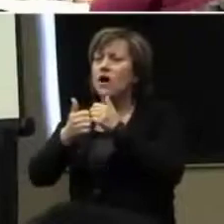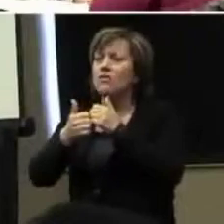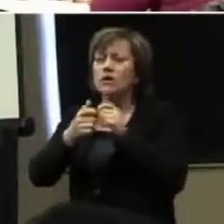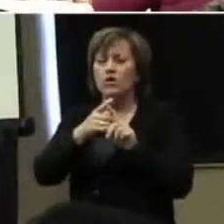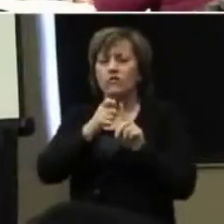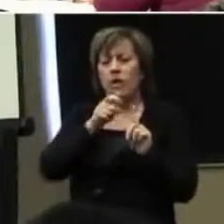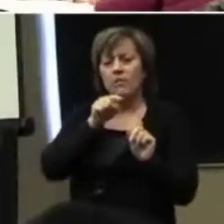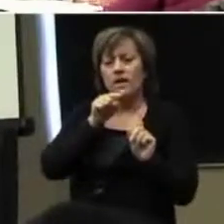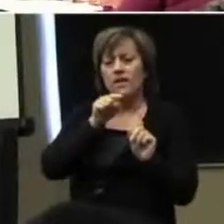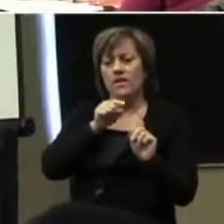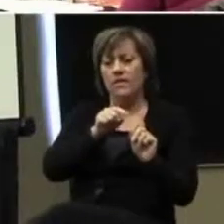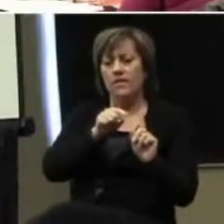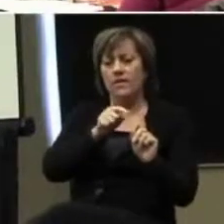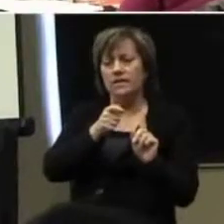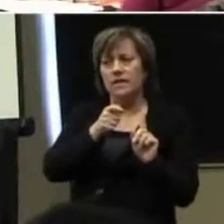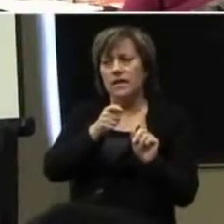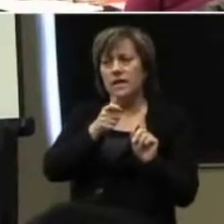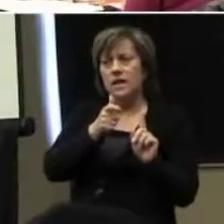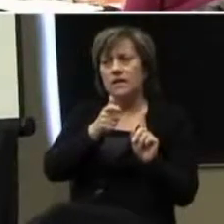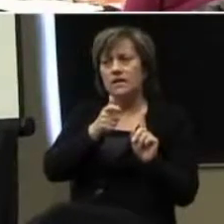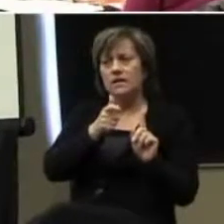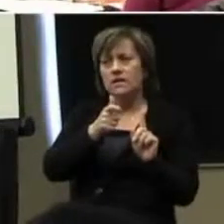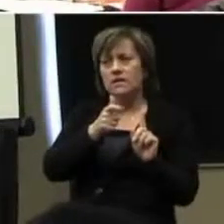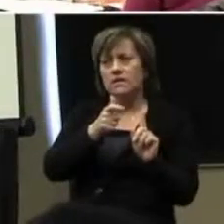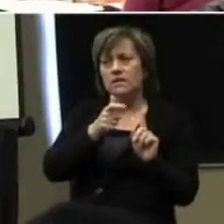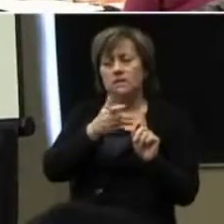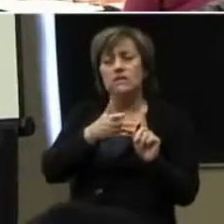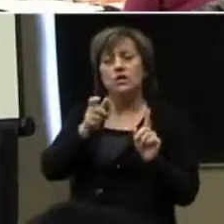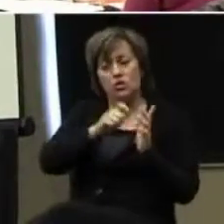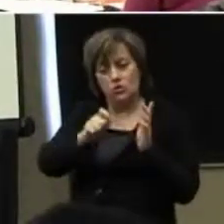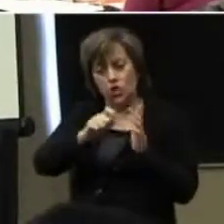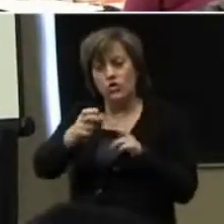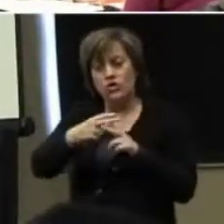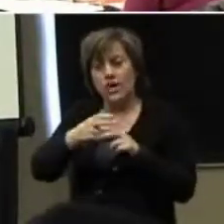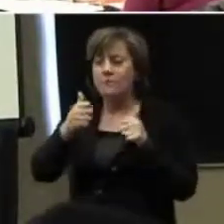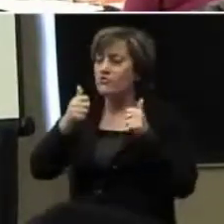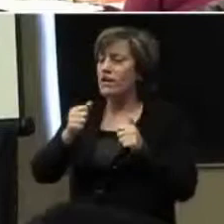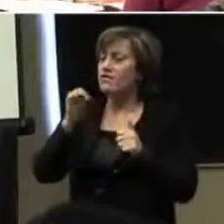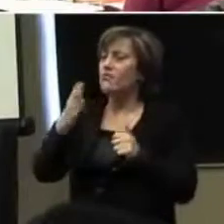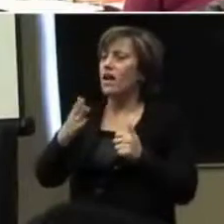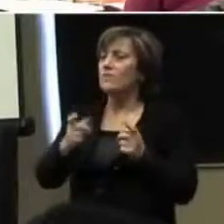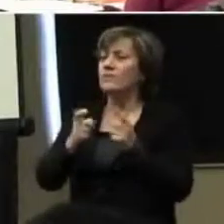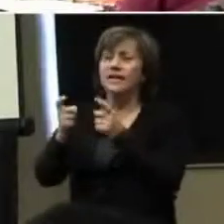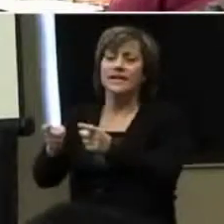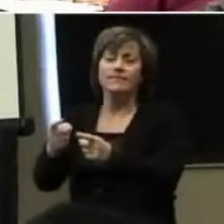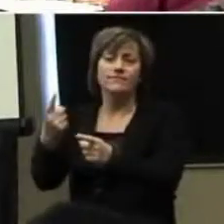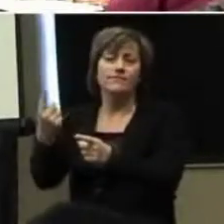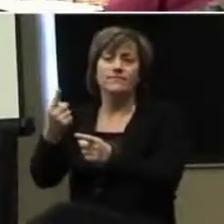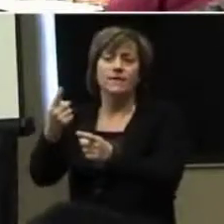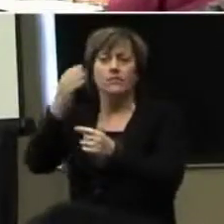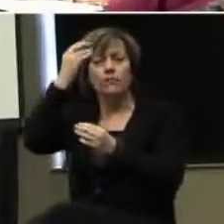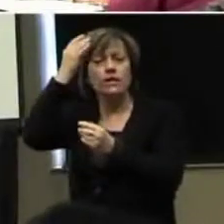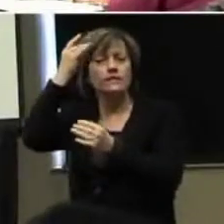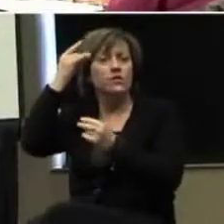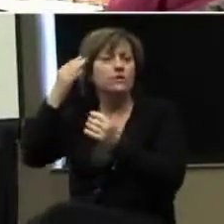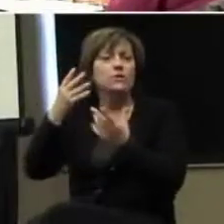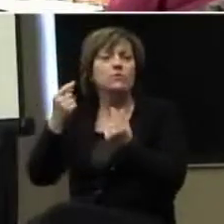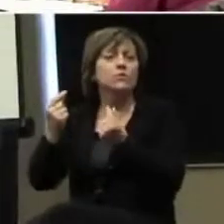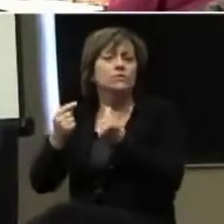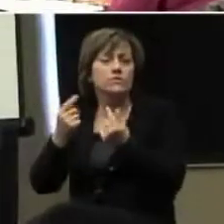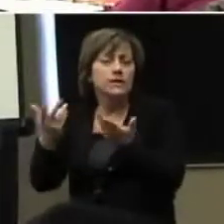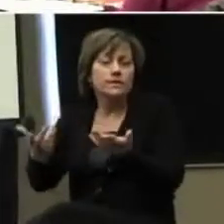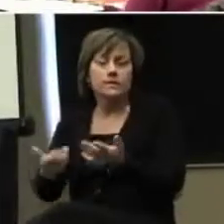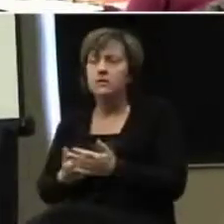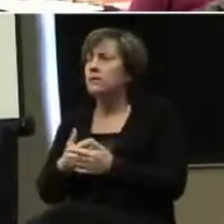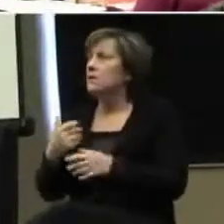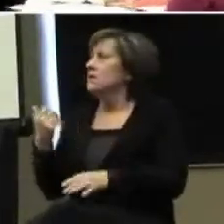From one little subject, we wrote your name, great job, and here's a cookie, like I'm just throwing the story over the heads of the world.